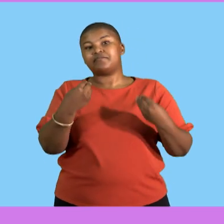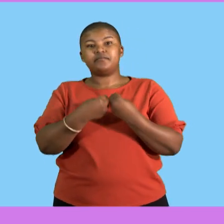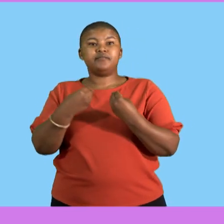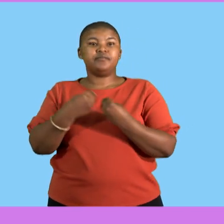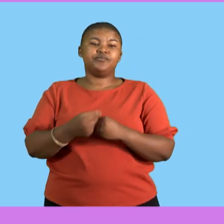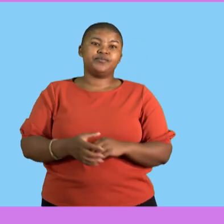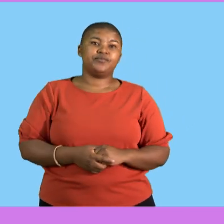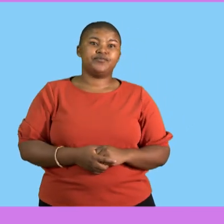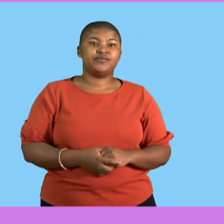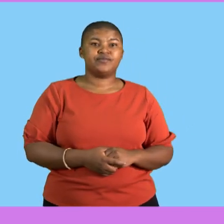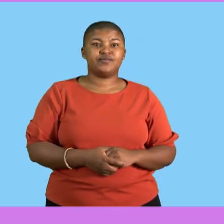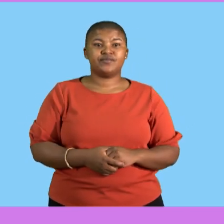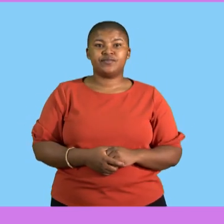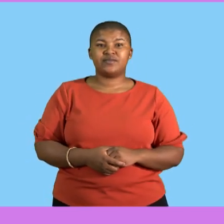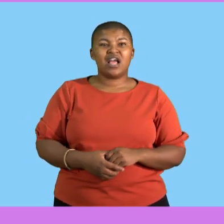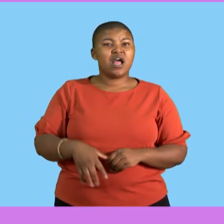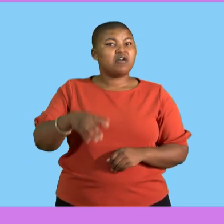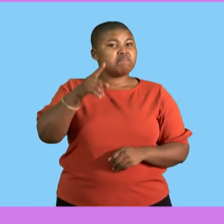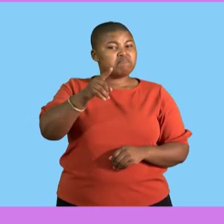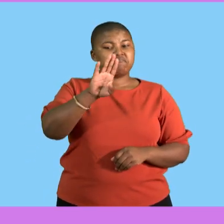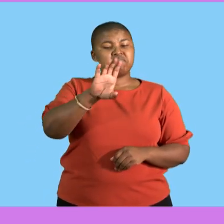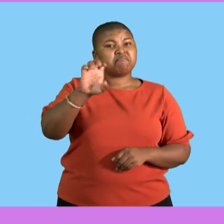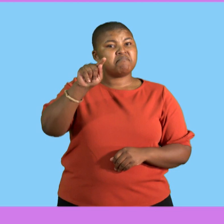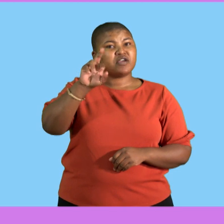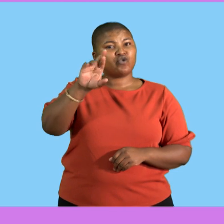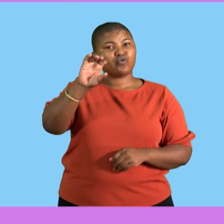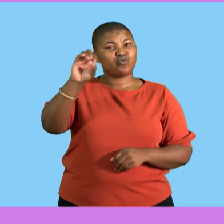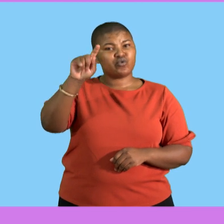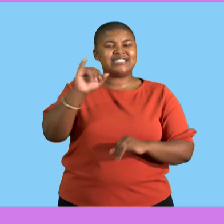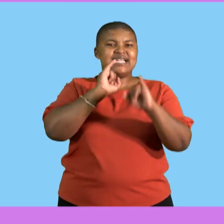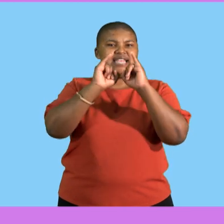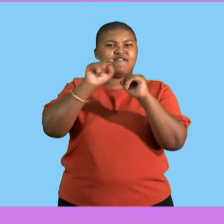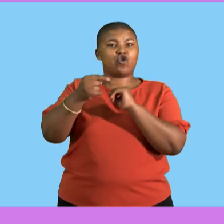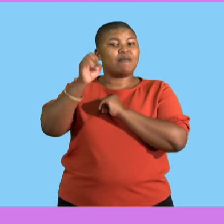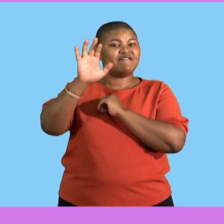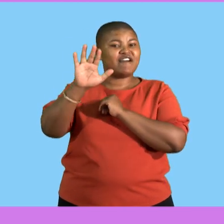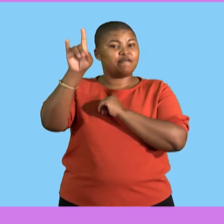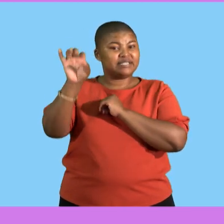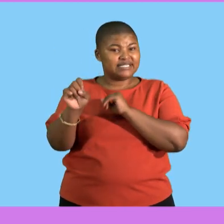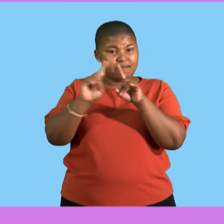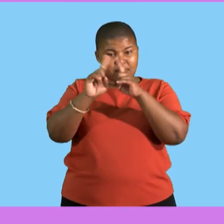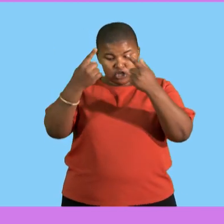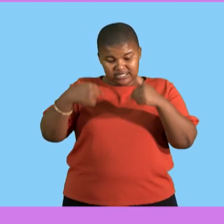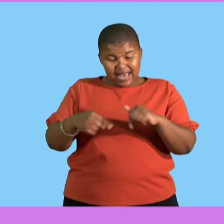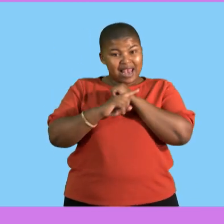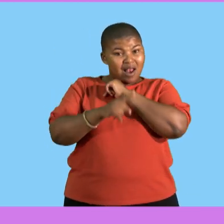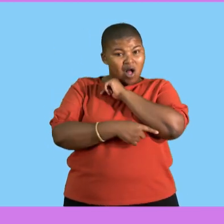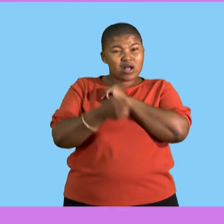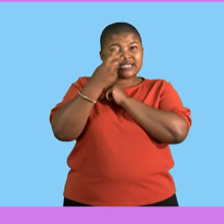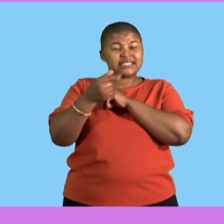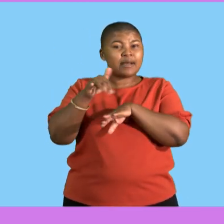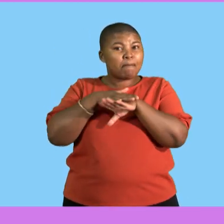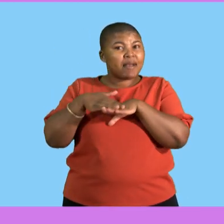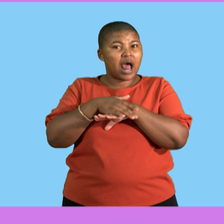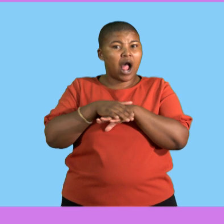up with 11.5% and there at the bottom we will see that brown sugar